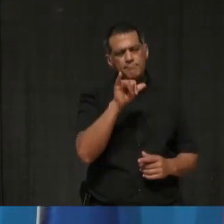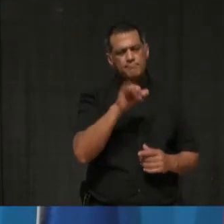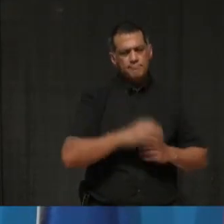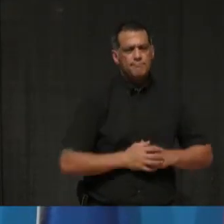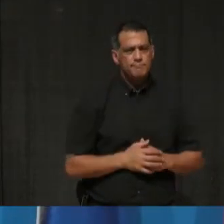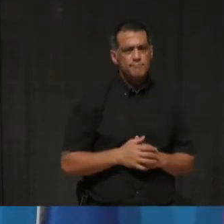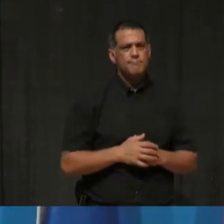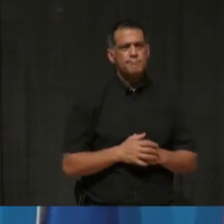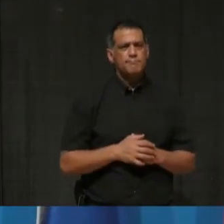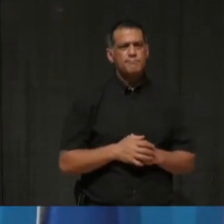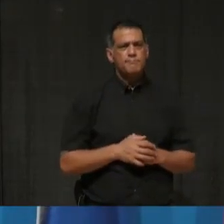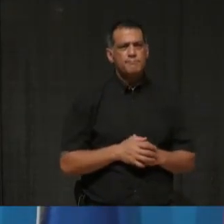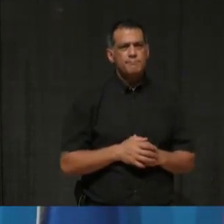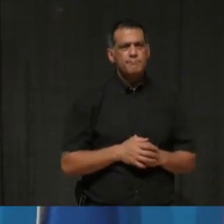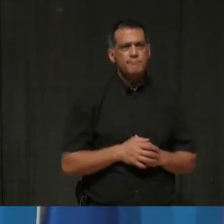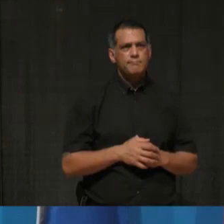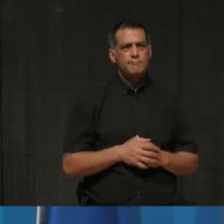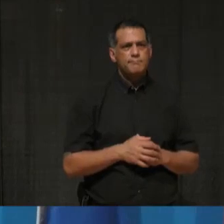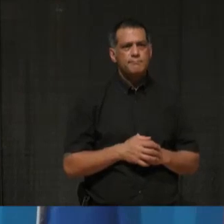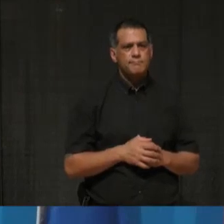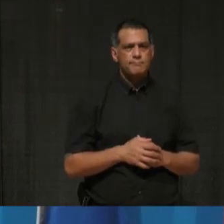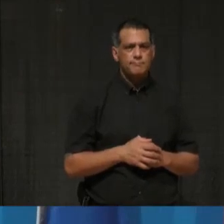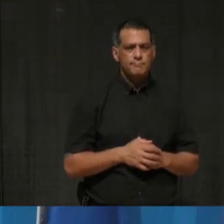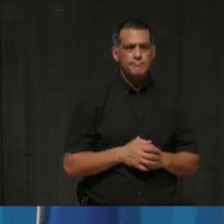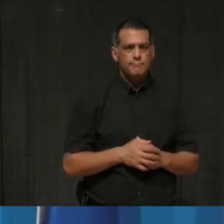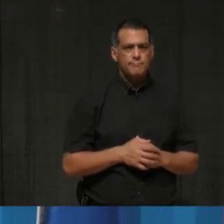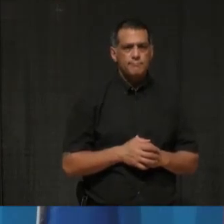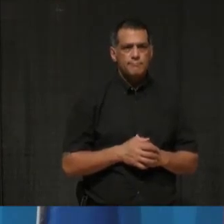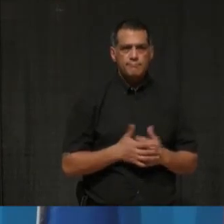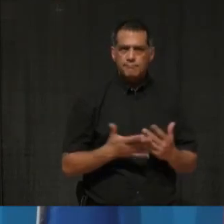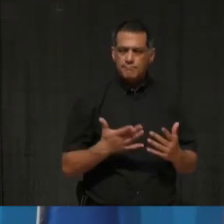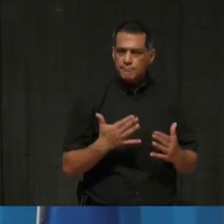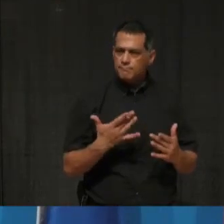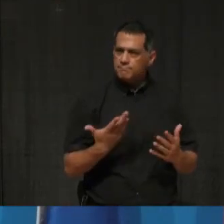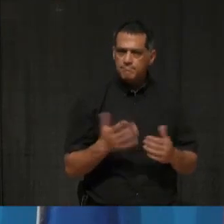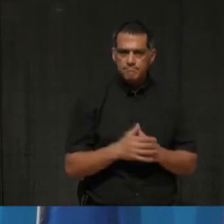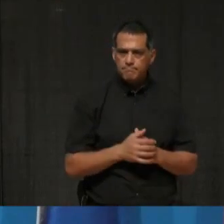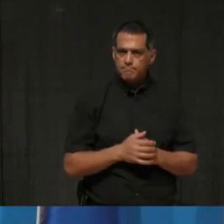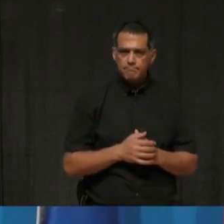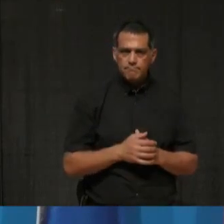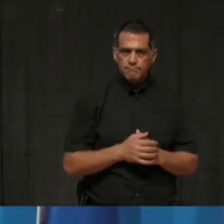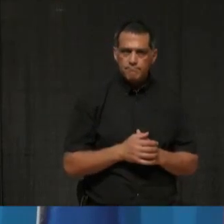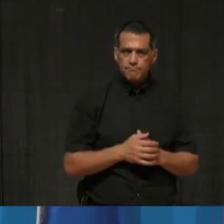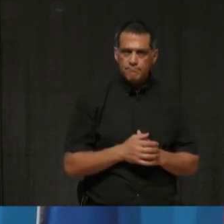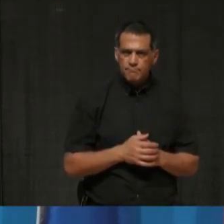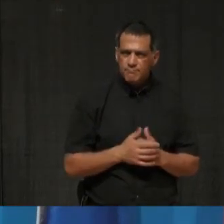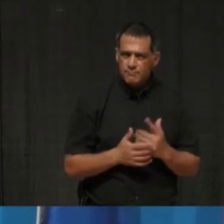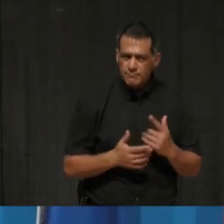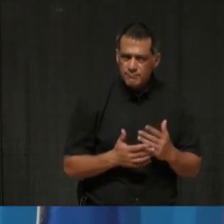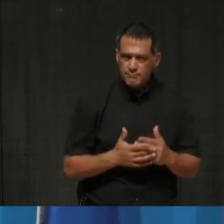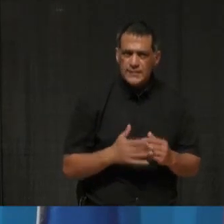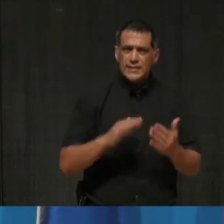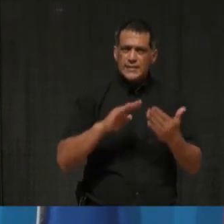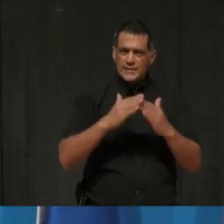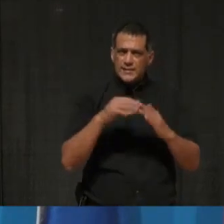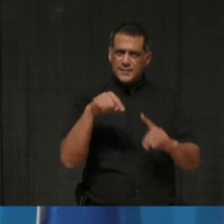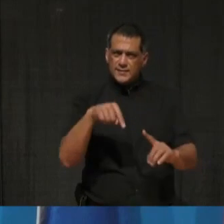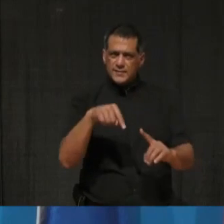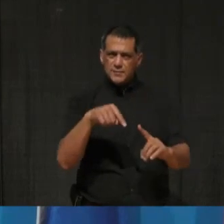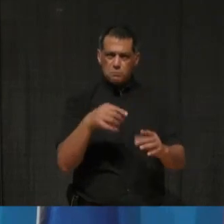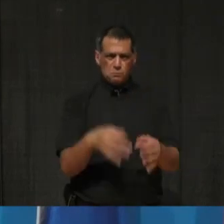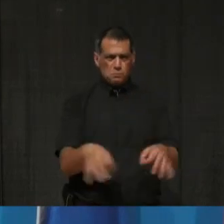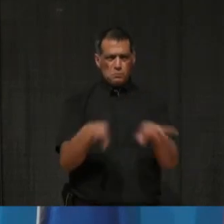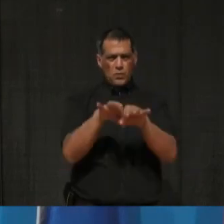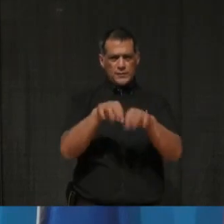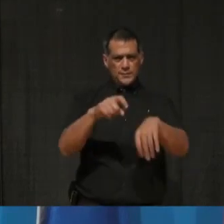based on what you said, it seems like, um, the city's obviously in an important moment right now in terms of whether cases continue